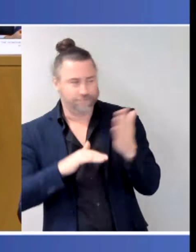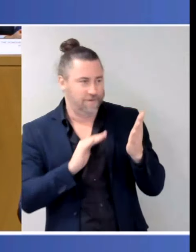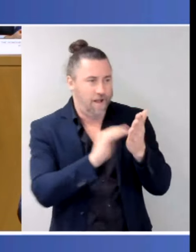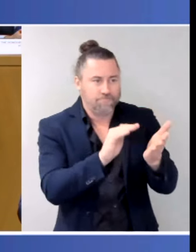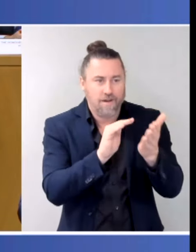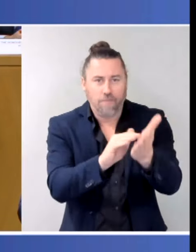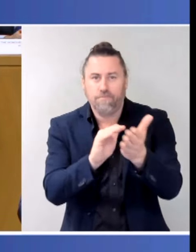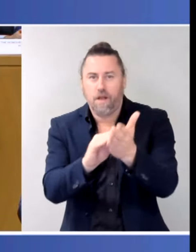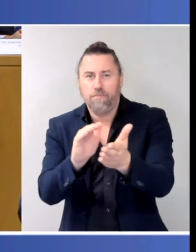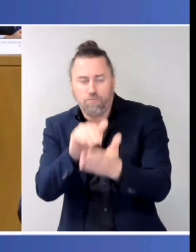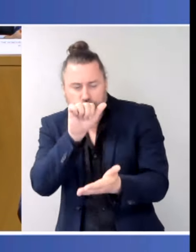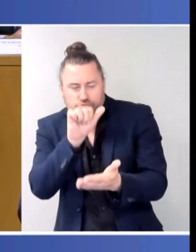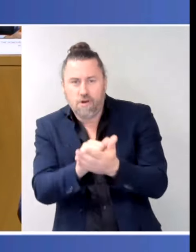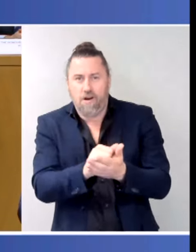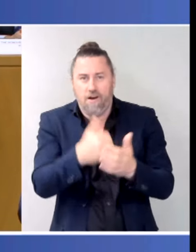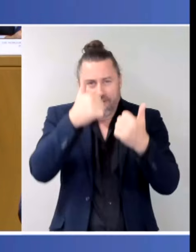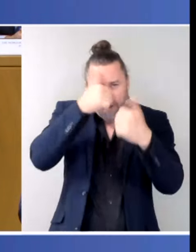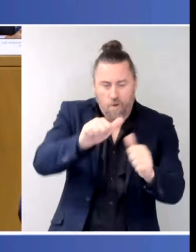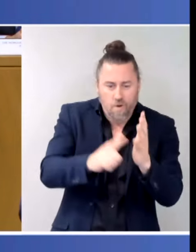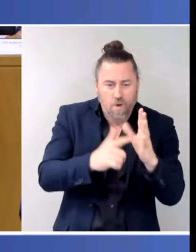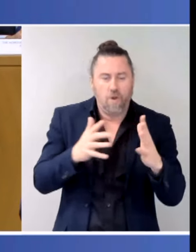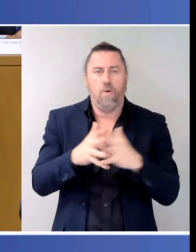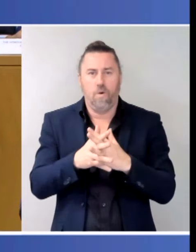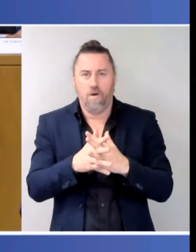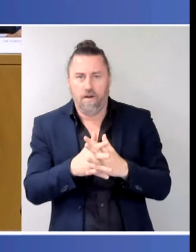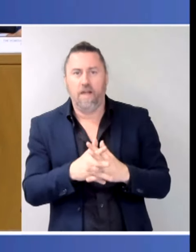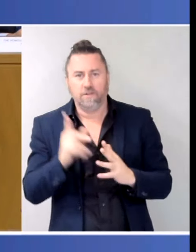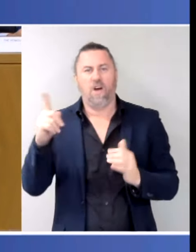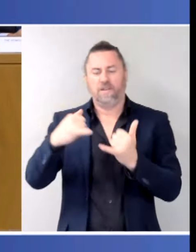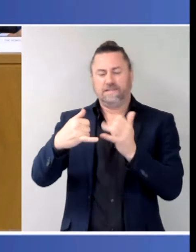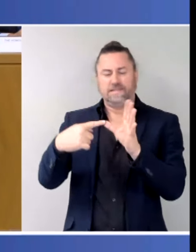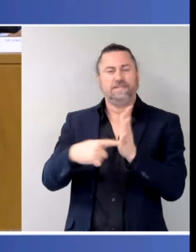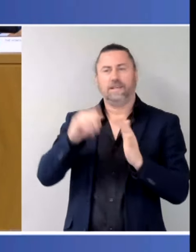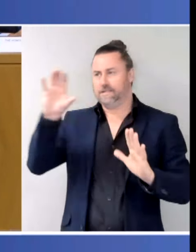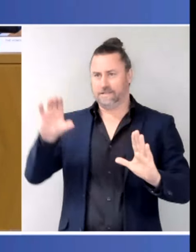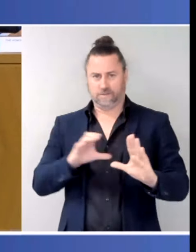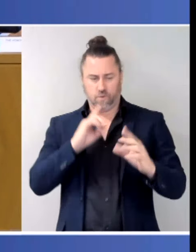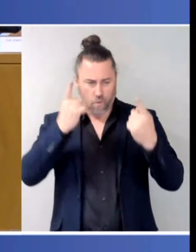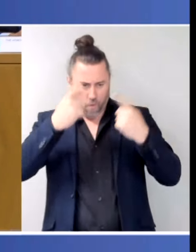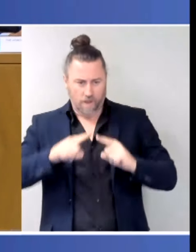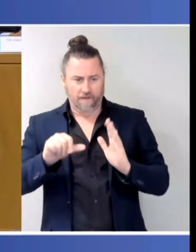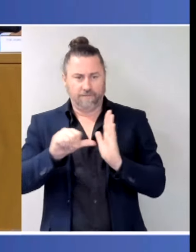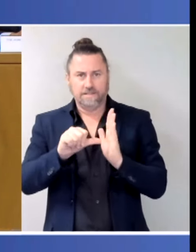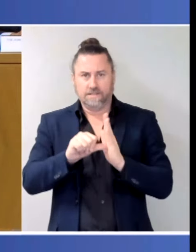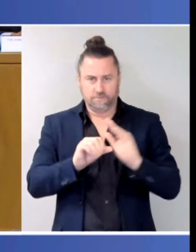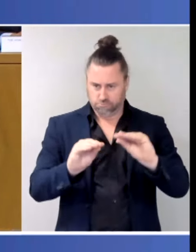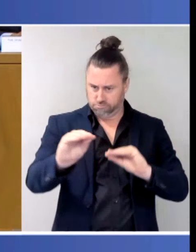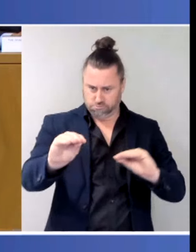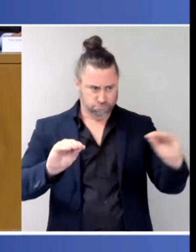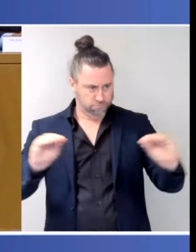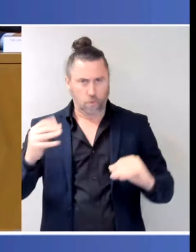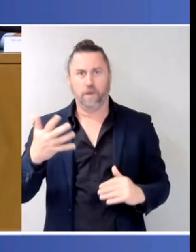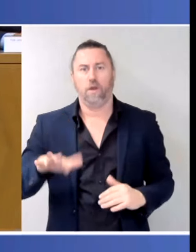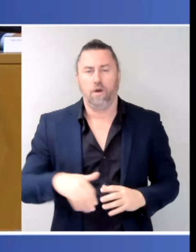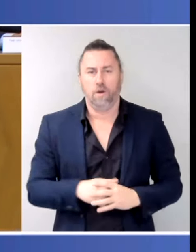where the funding needs are. But we know that for many women, it was one of the things that was identified